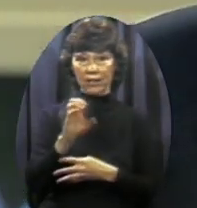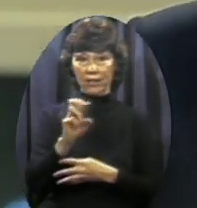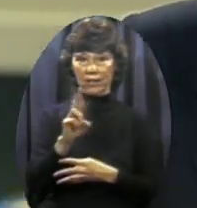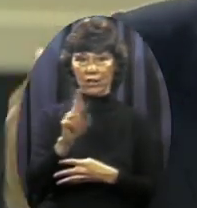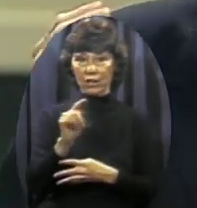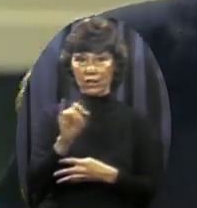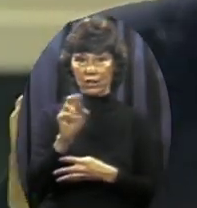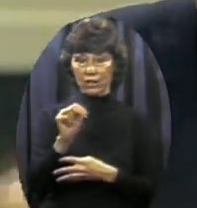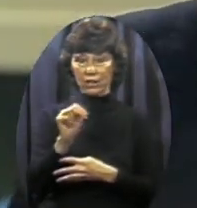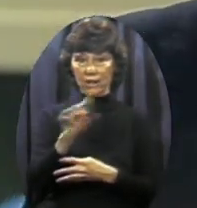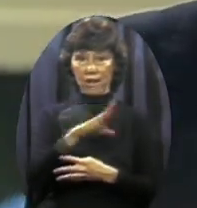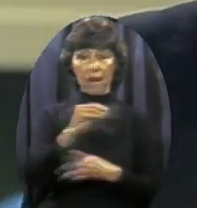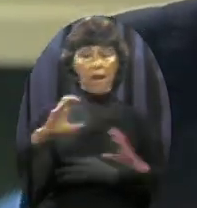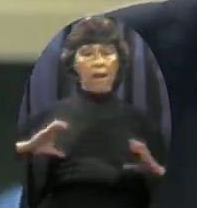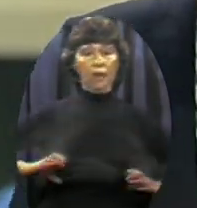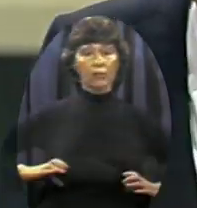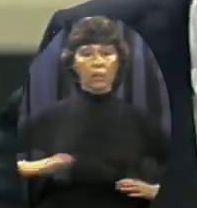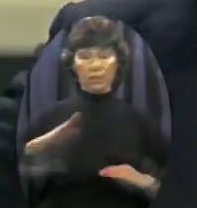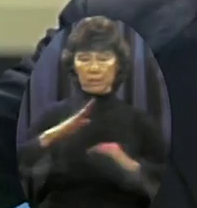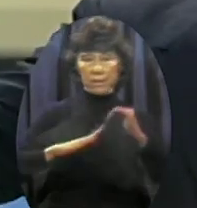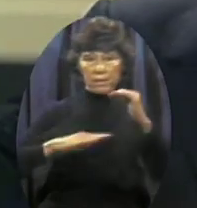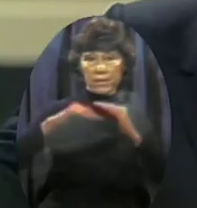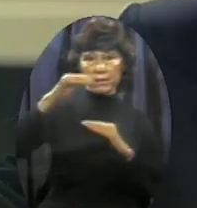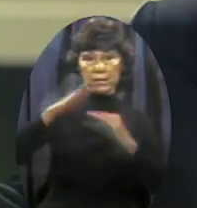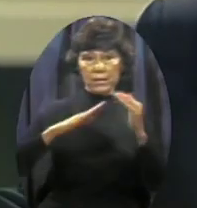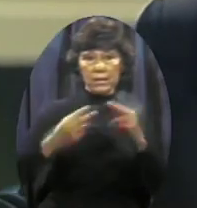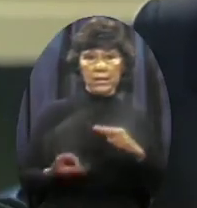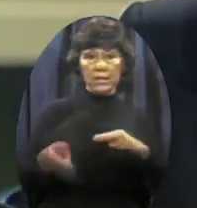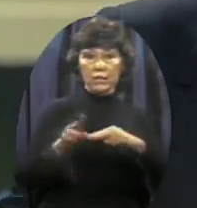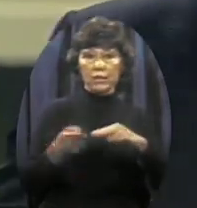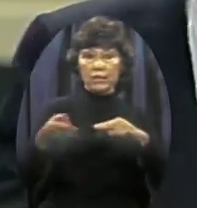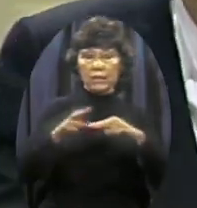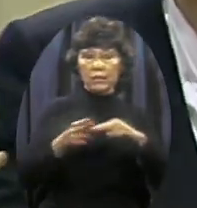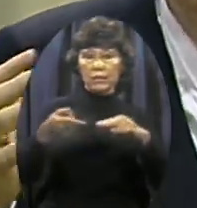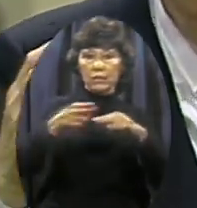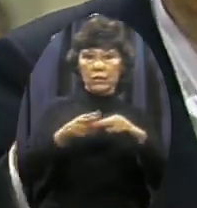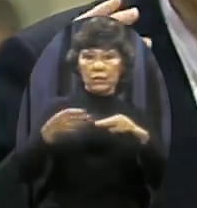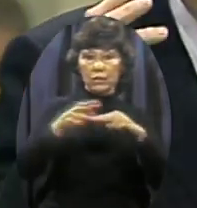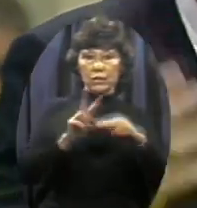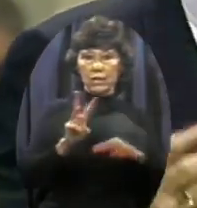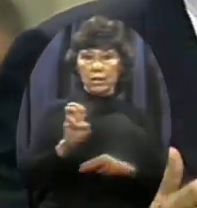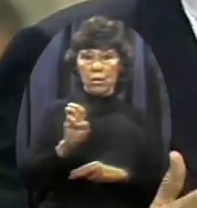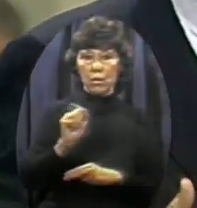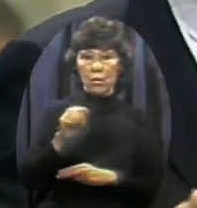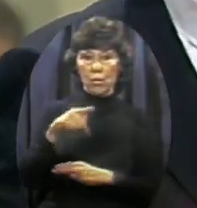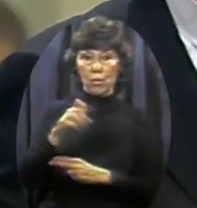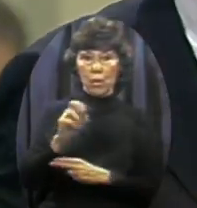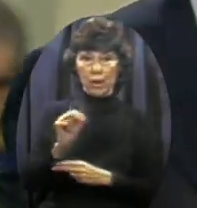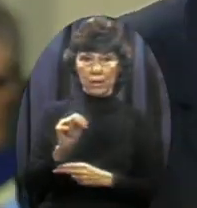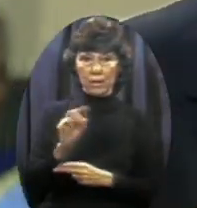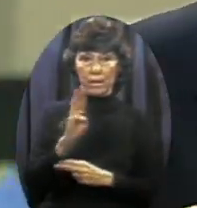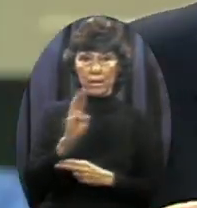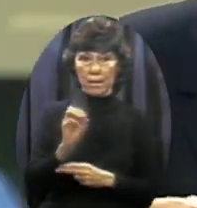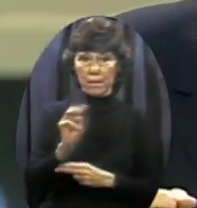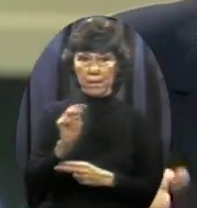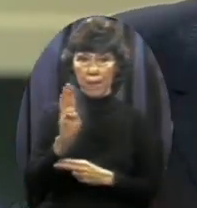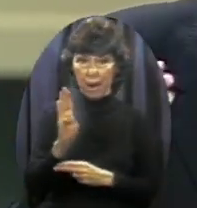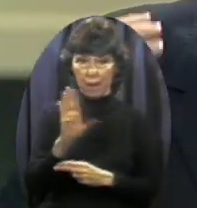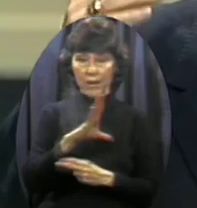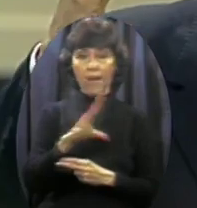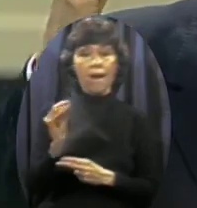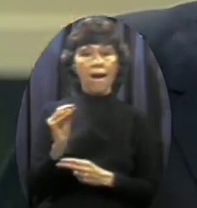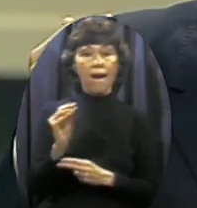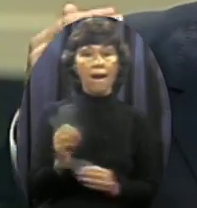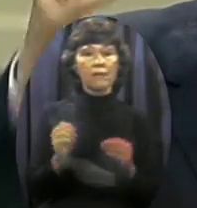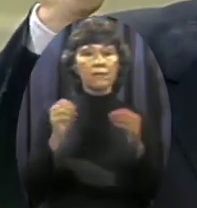While we've been in a virtual freeze position They have violated all the treaties They're moving fast towards a place Where